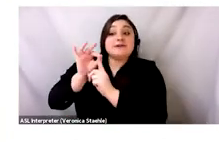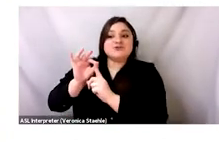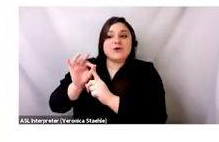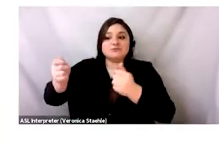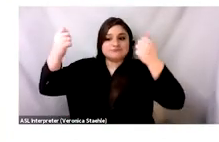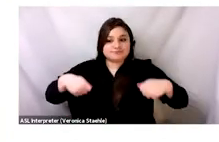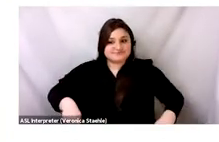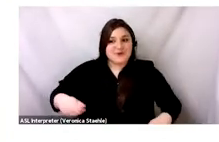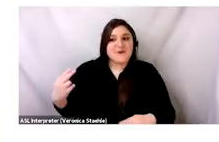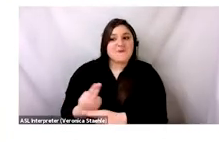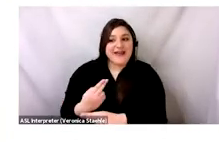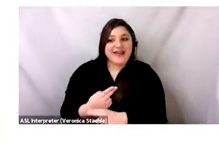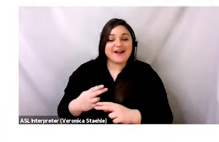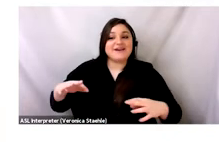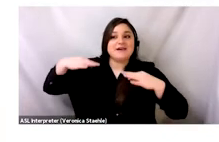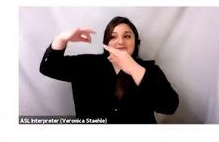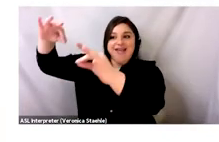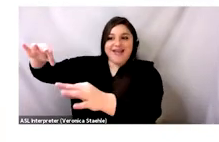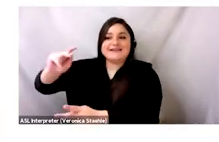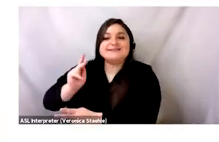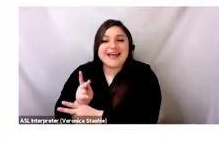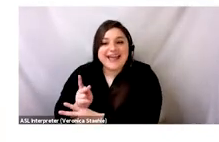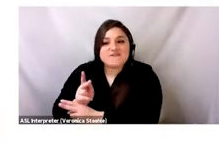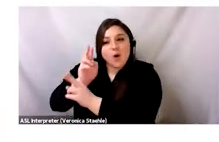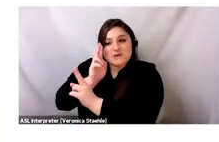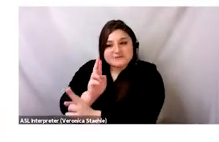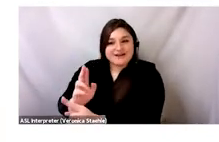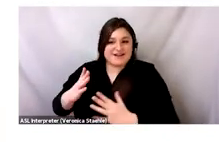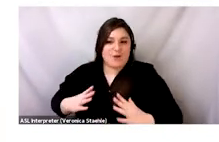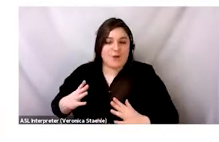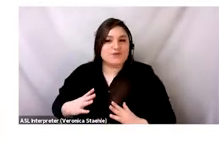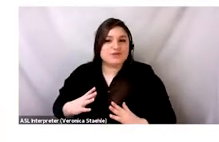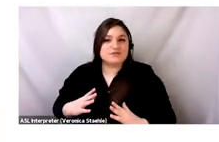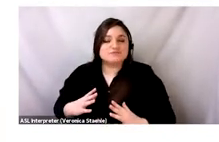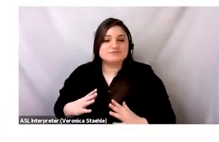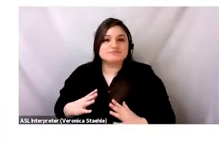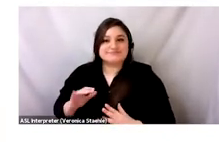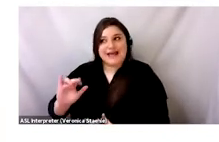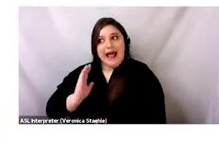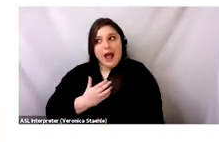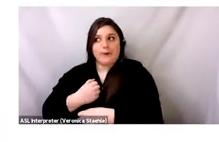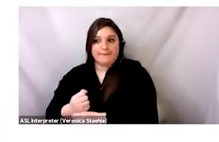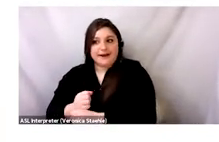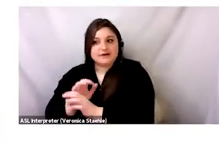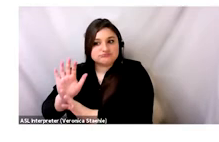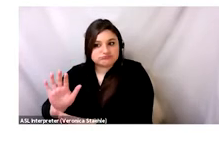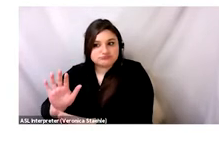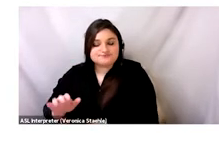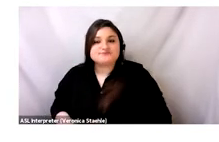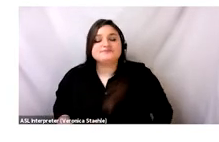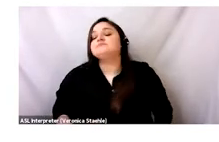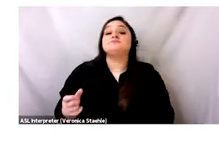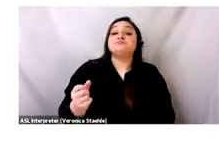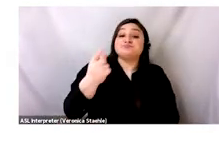That speaks to how we really genuinely interact with clothing, clothing that is ours.